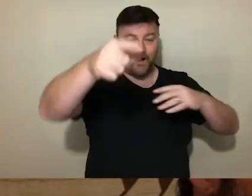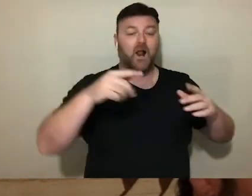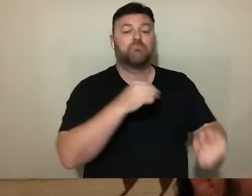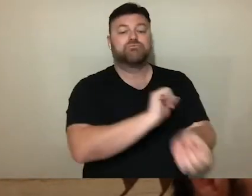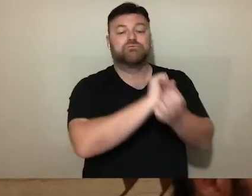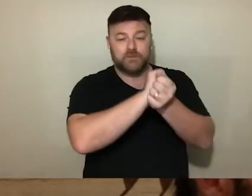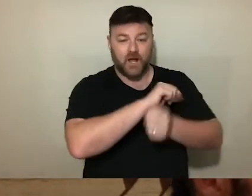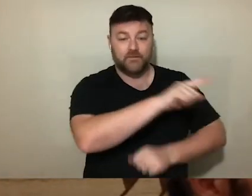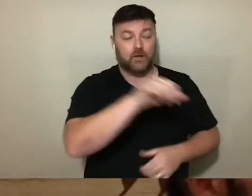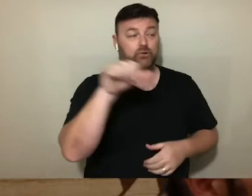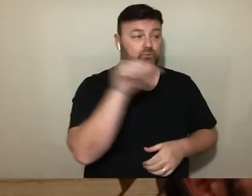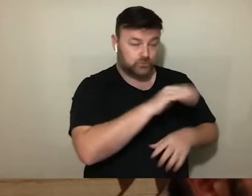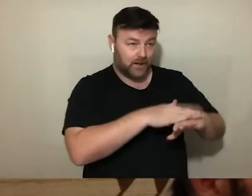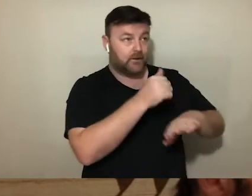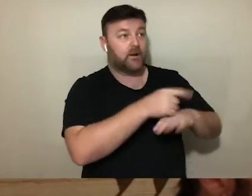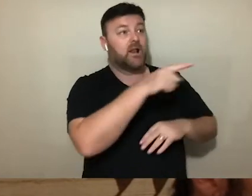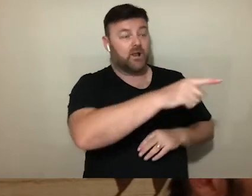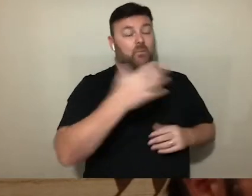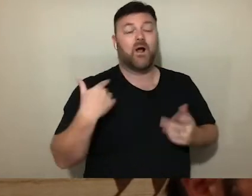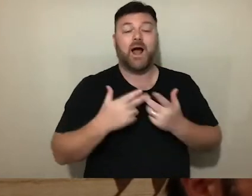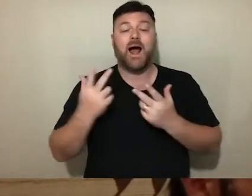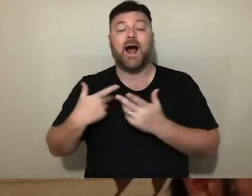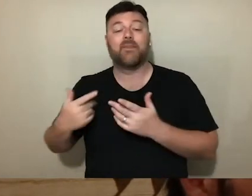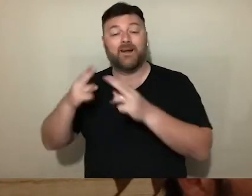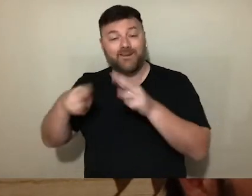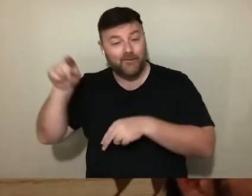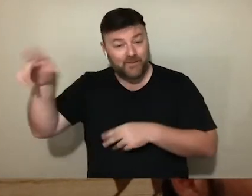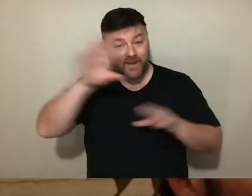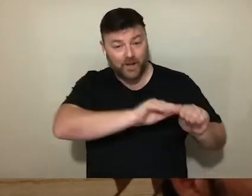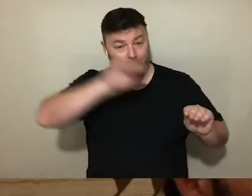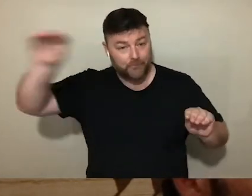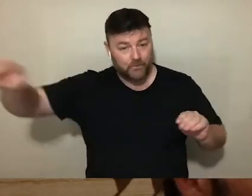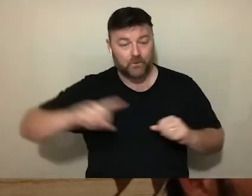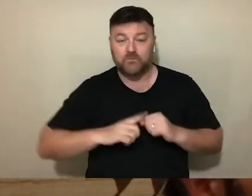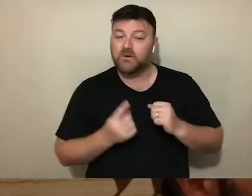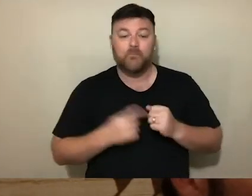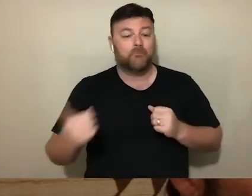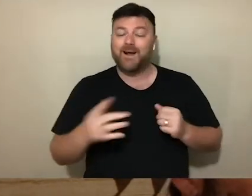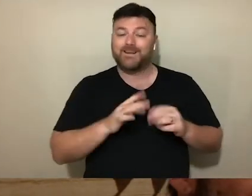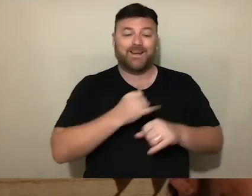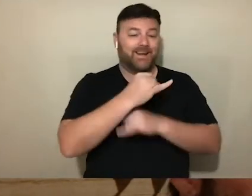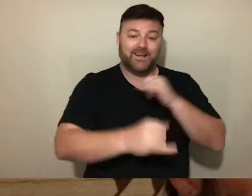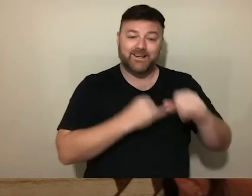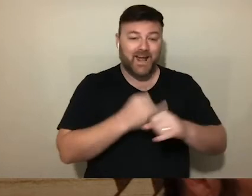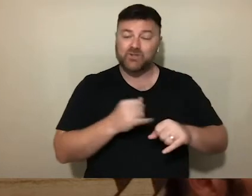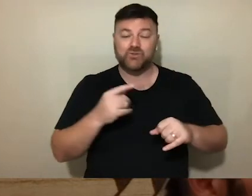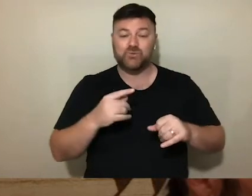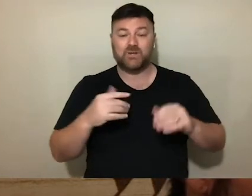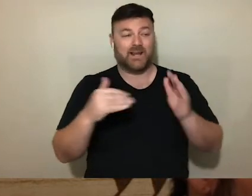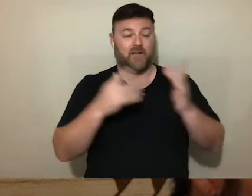all Asian islands where a camp was already operating, although the social pressure that emerged at the international level put this plan on standby.